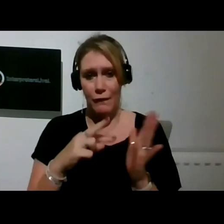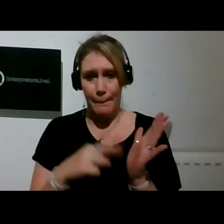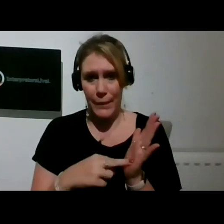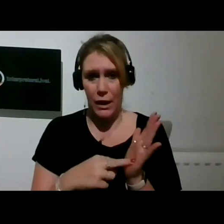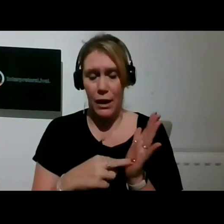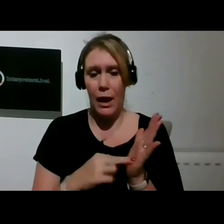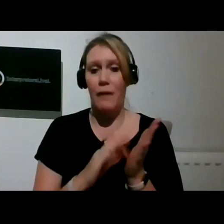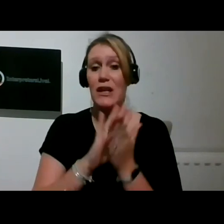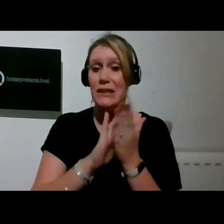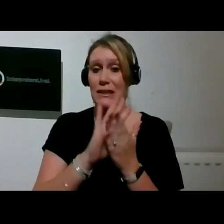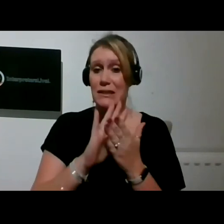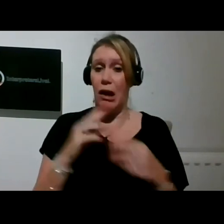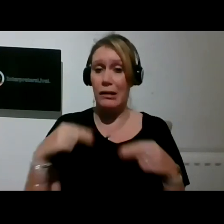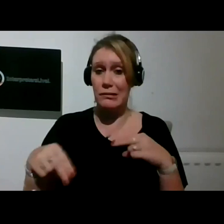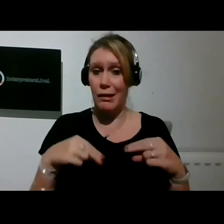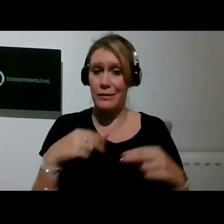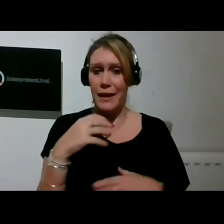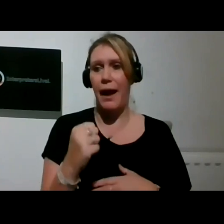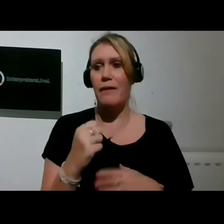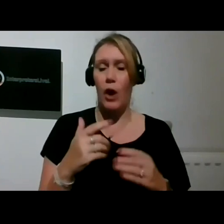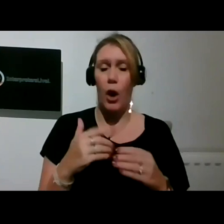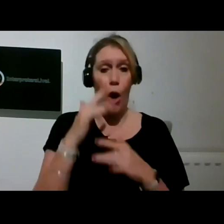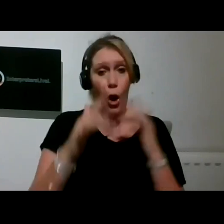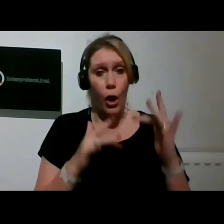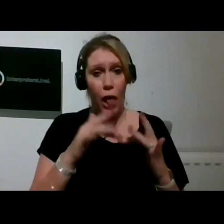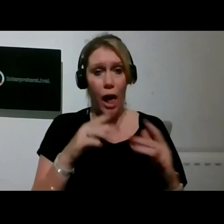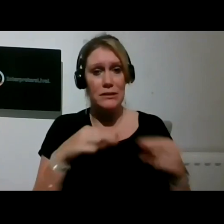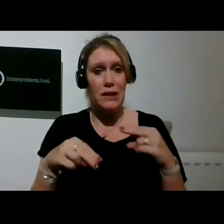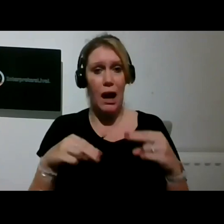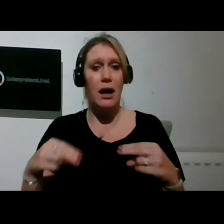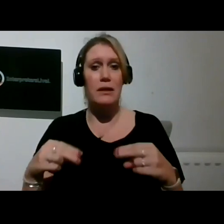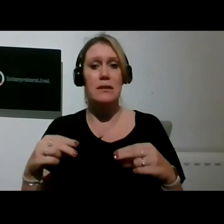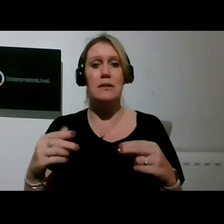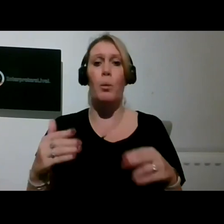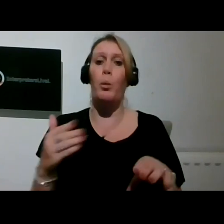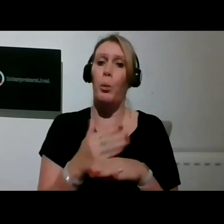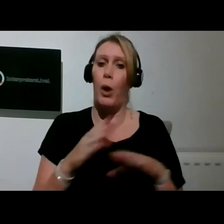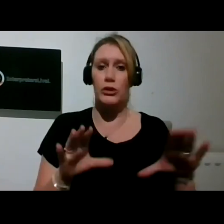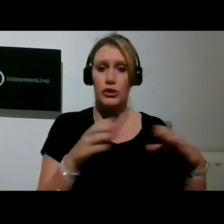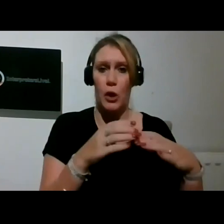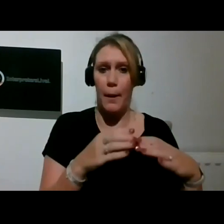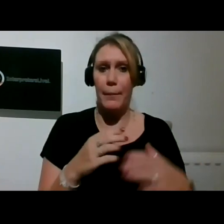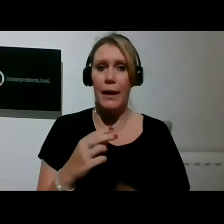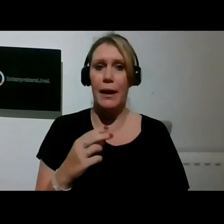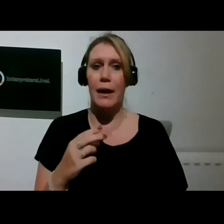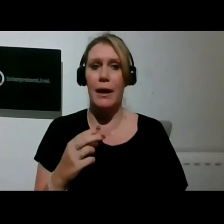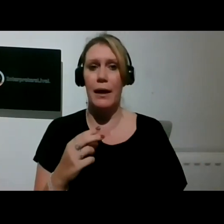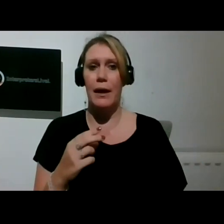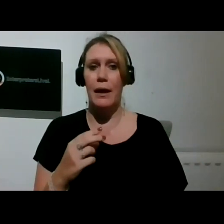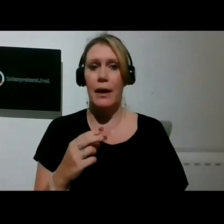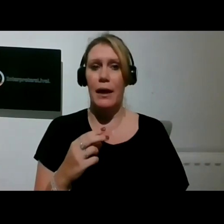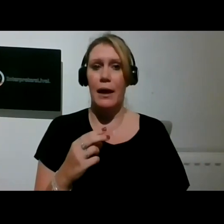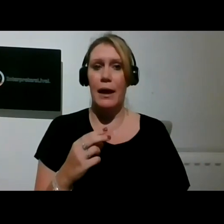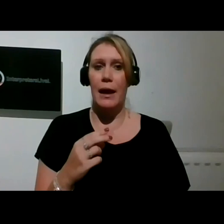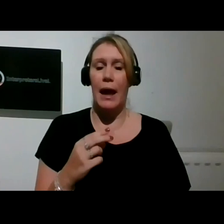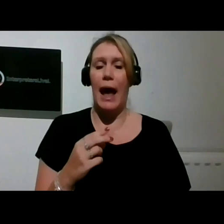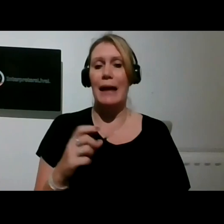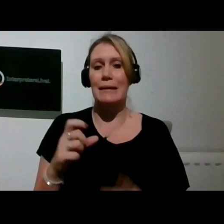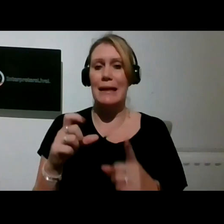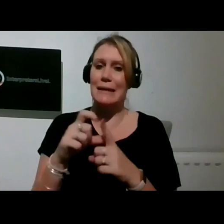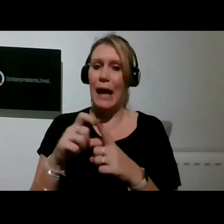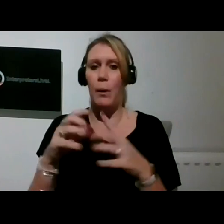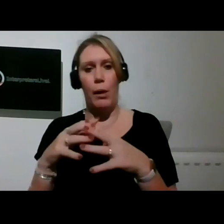Dance Collective lead an online dance workshop and at 2.30pm DL Williams leads a sign poetry workshop.